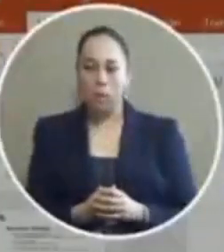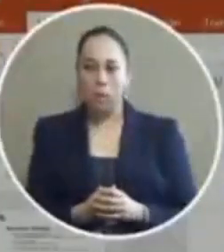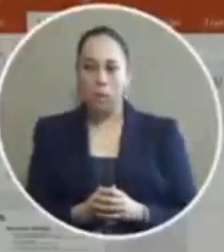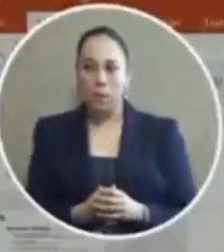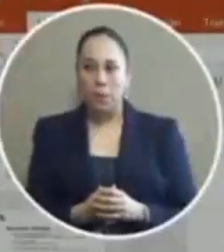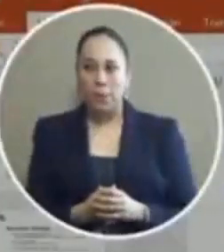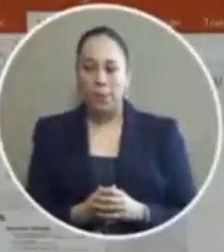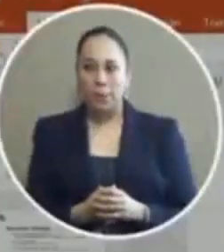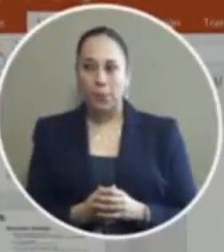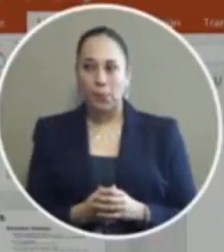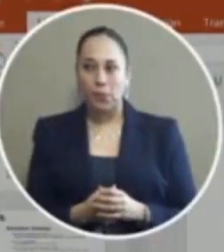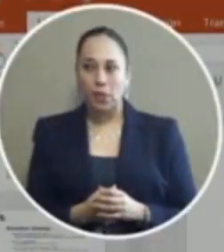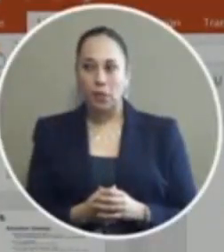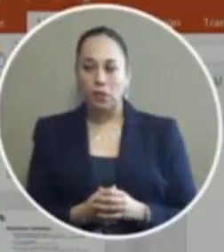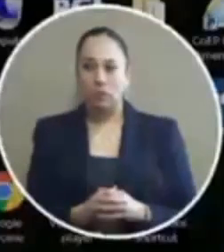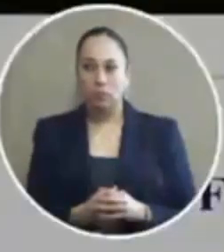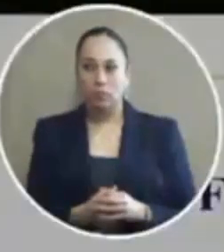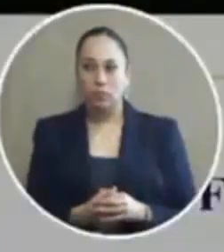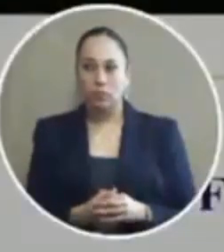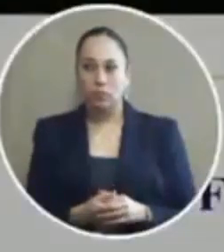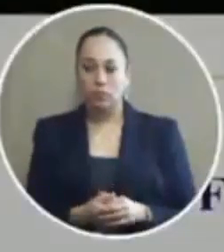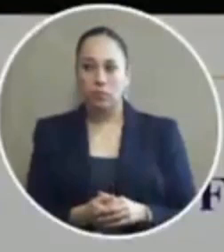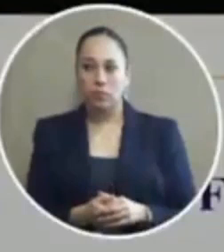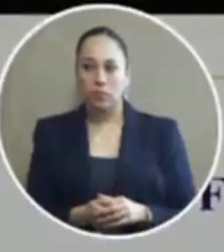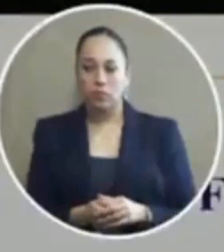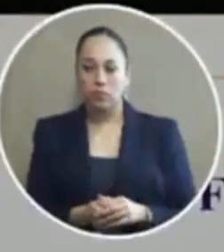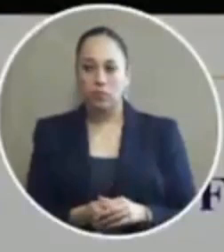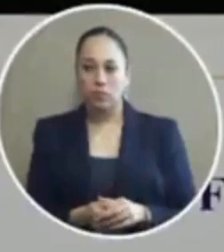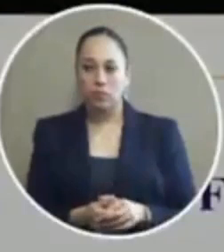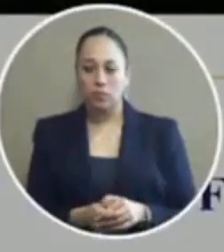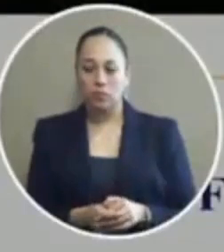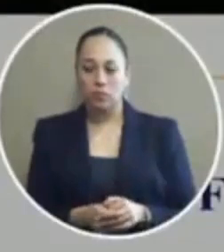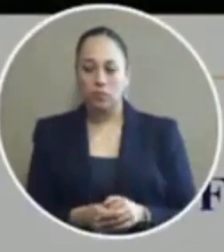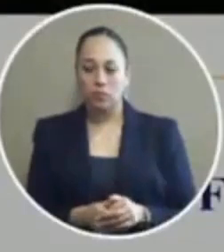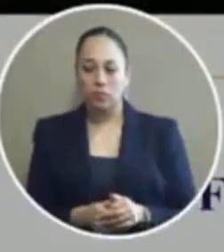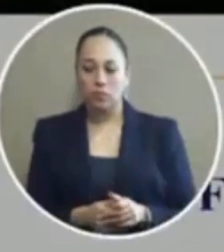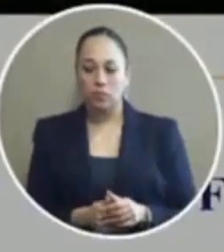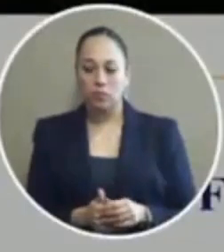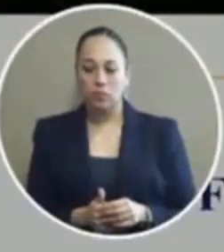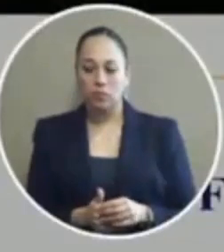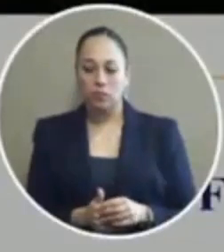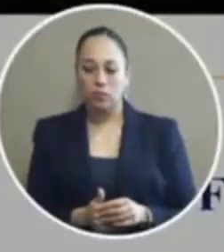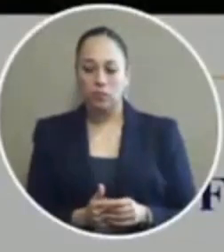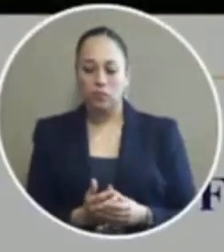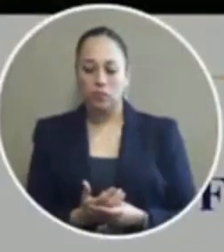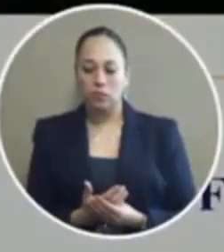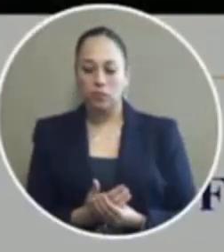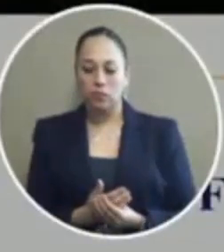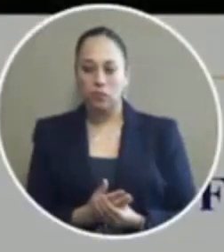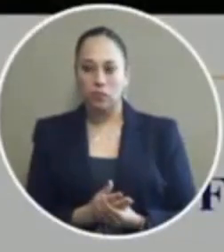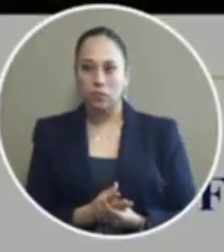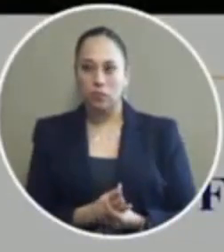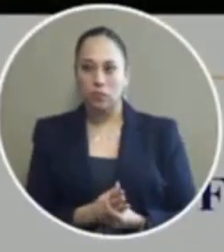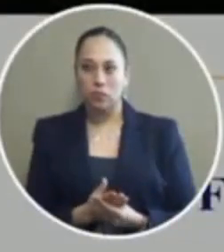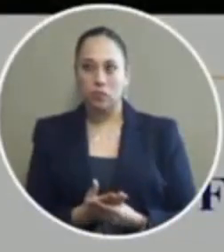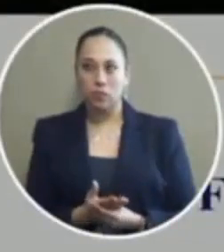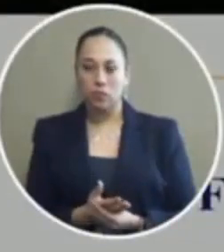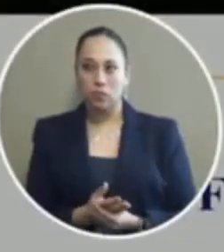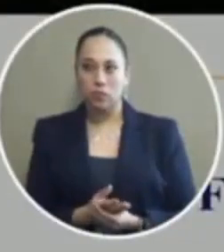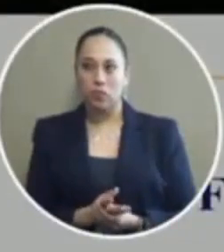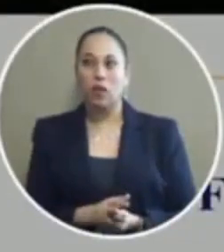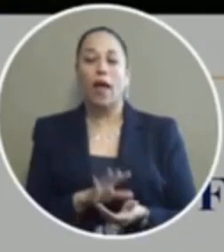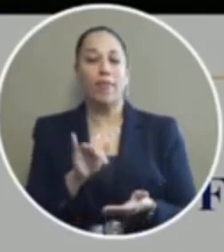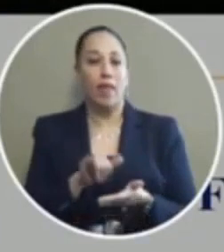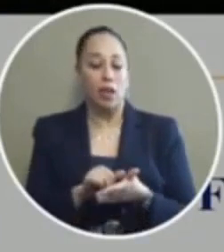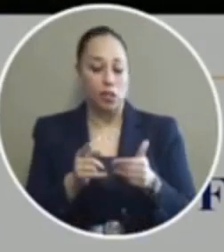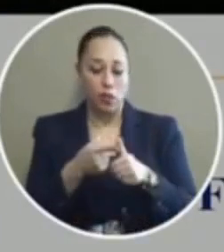if we could come up to the first chance program